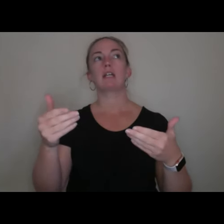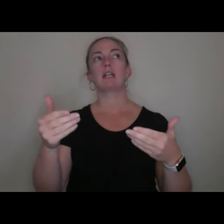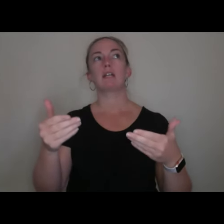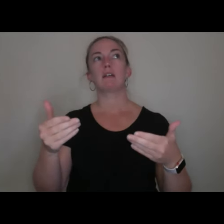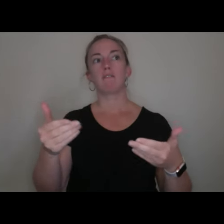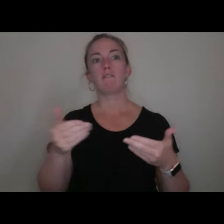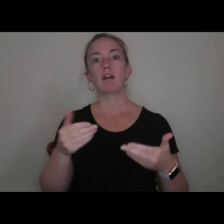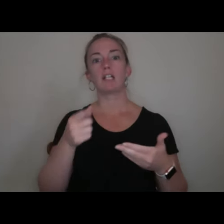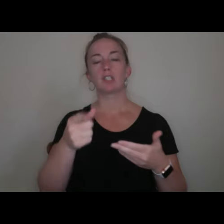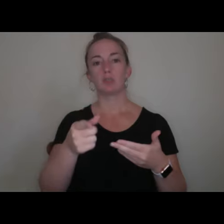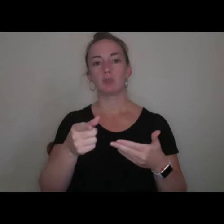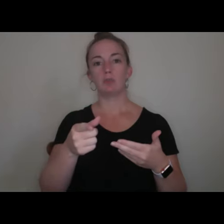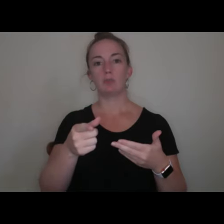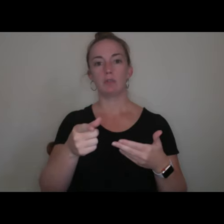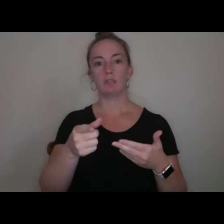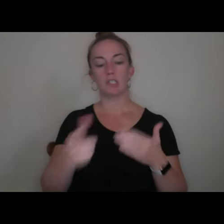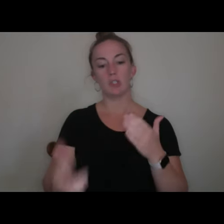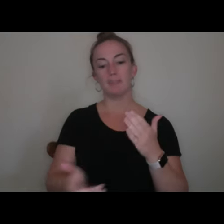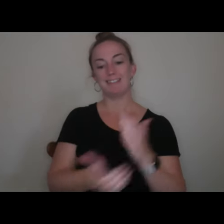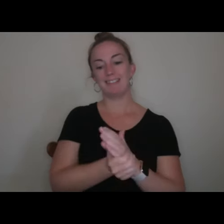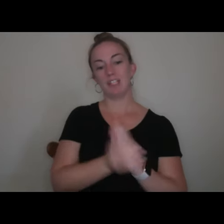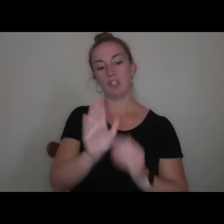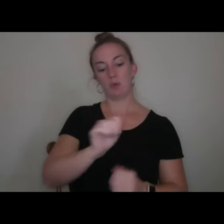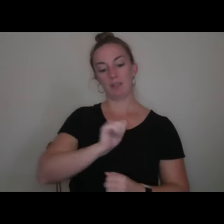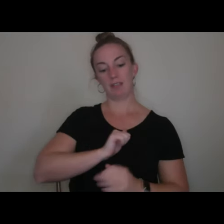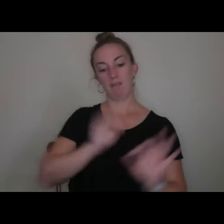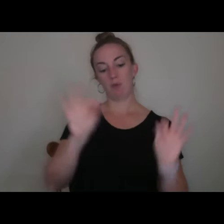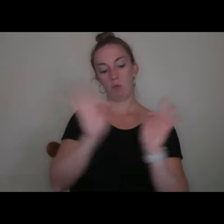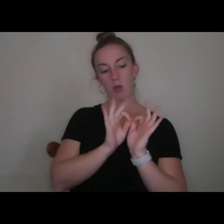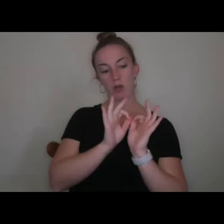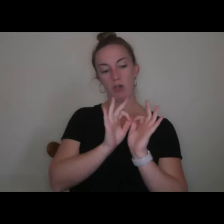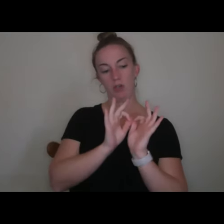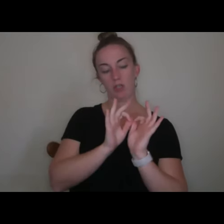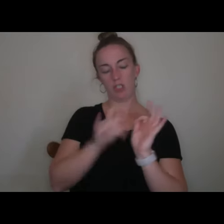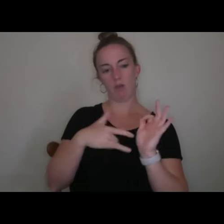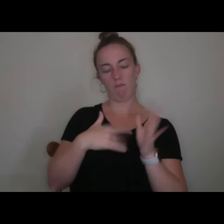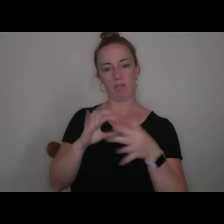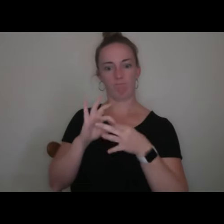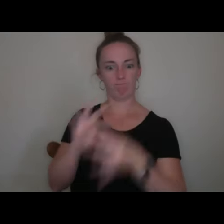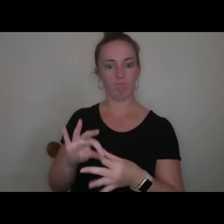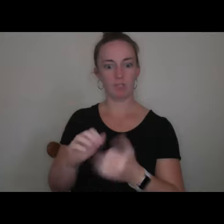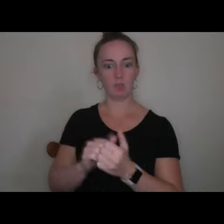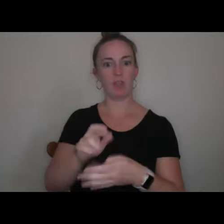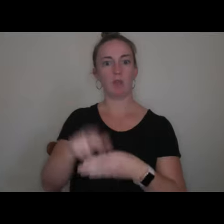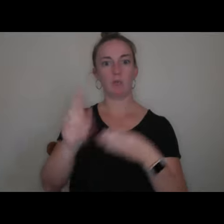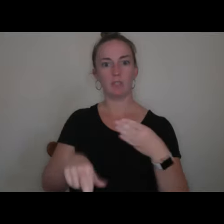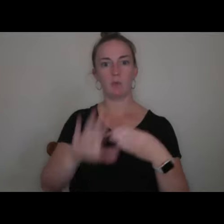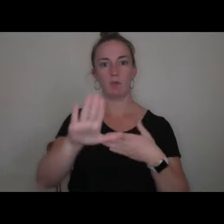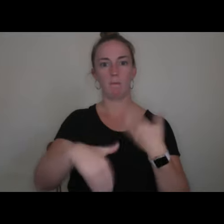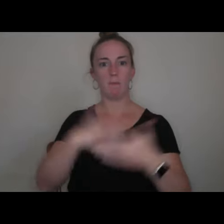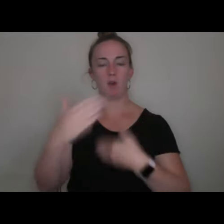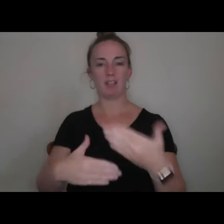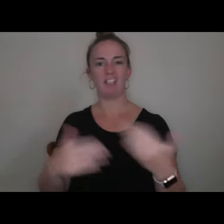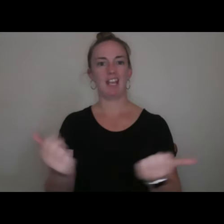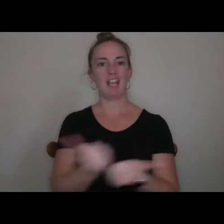your own self-worth to the outcomes of the process. Everything